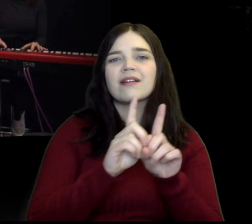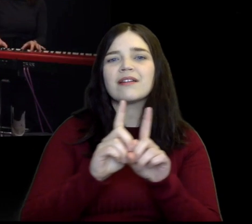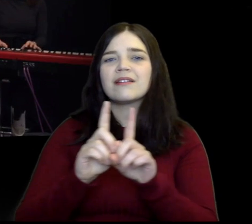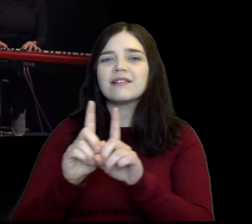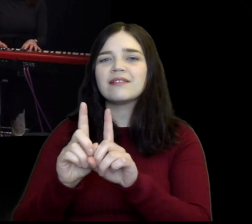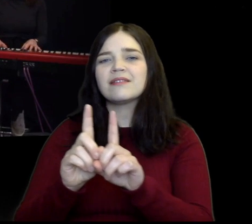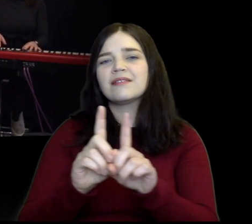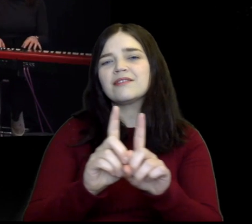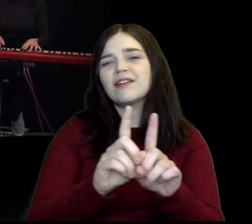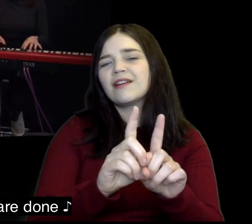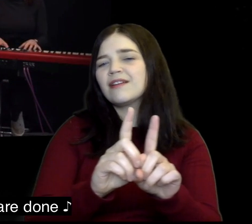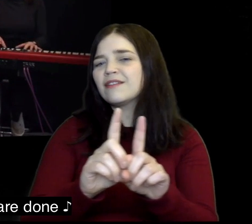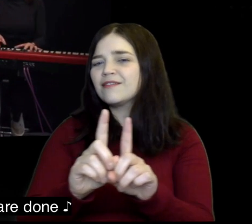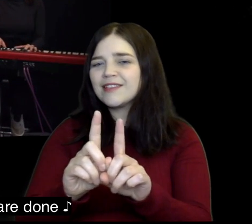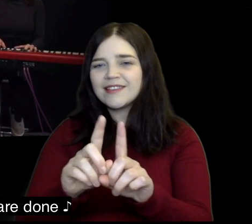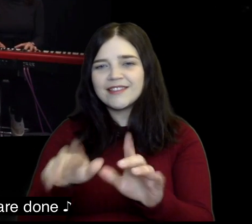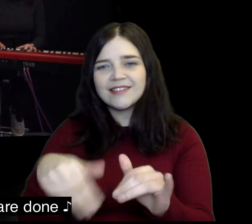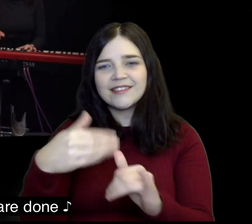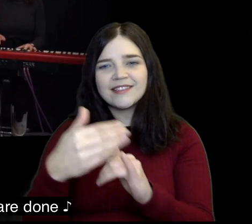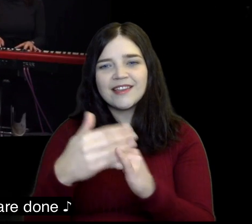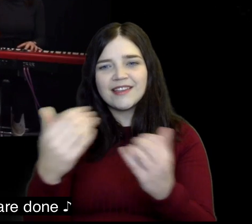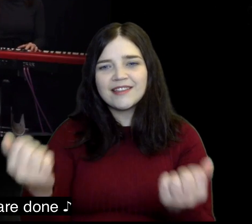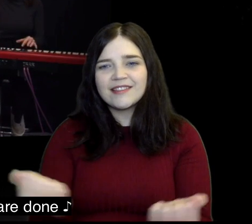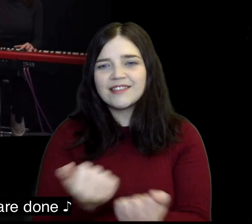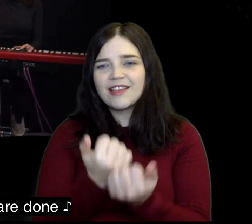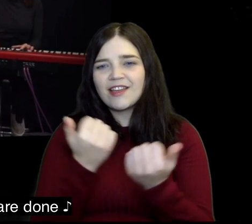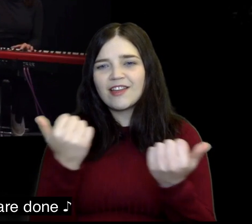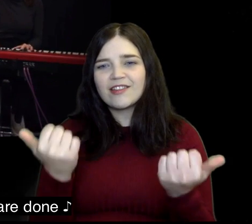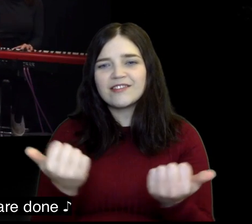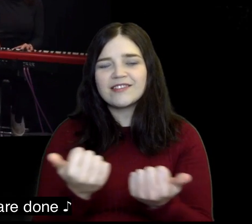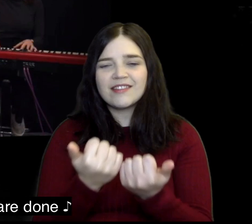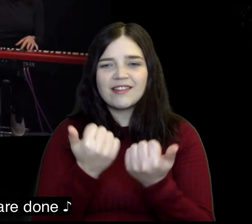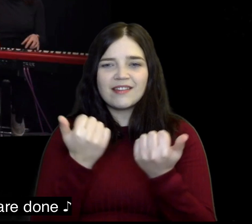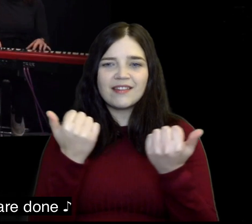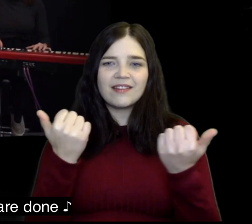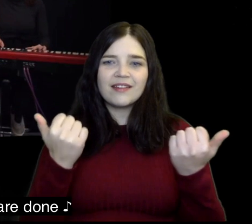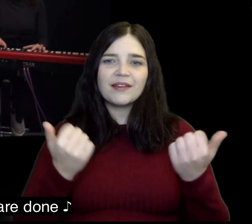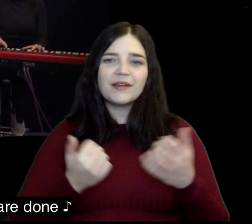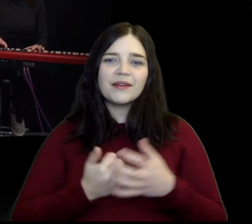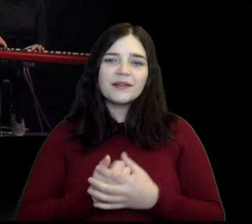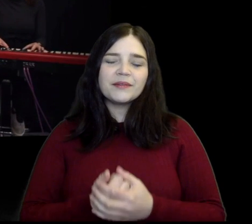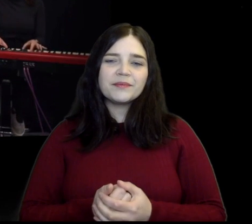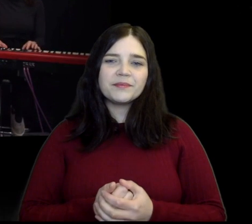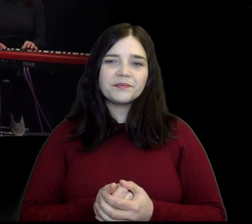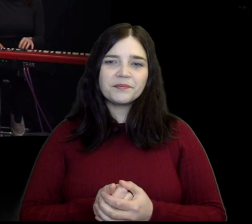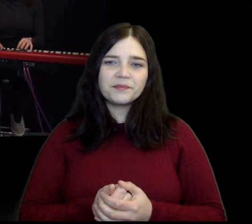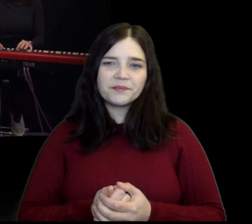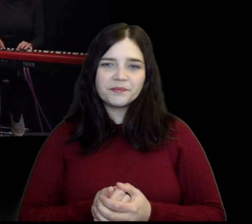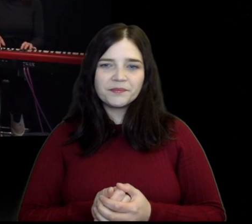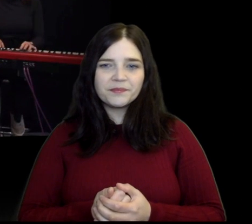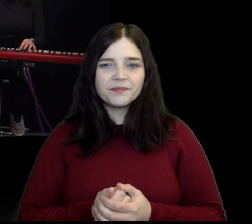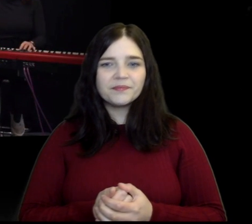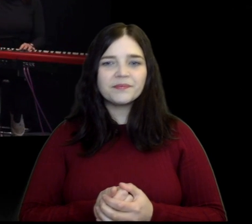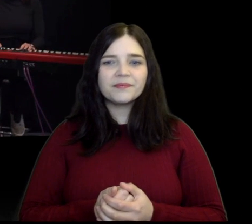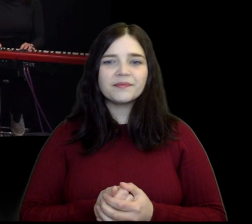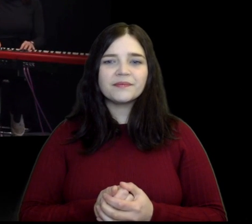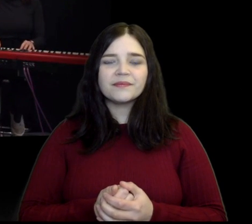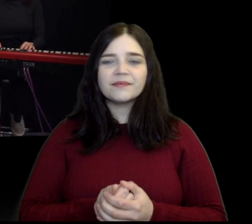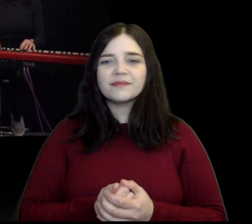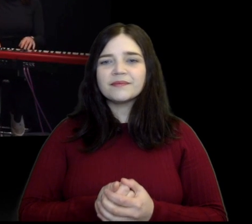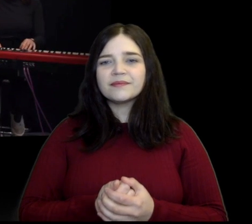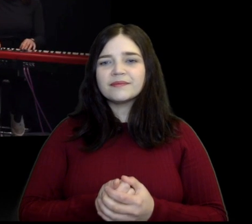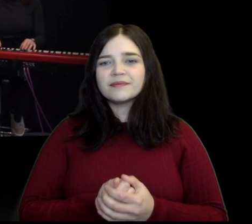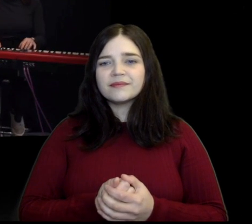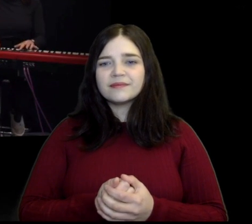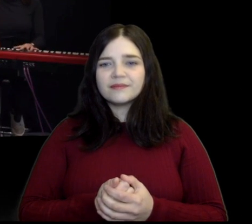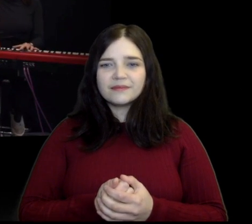that light of life I'll walk till traveling days are